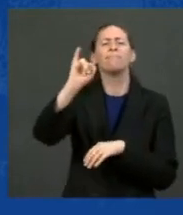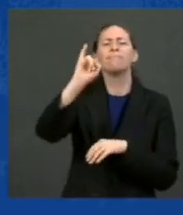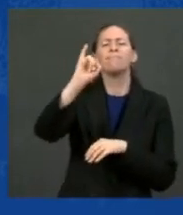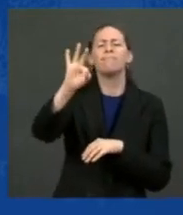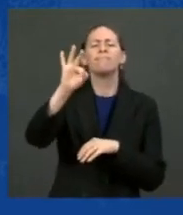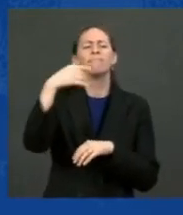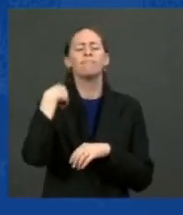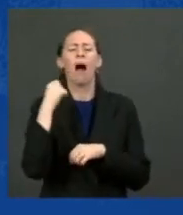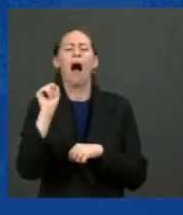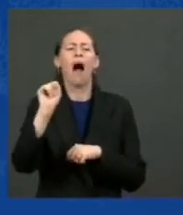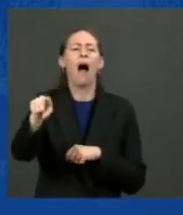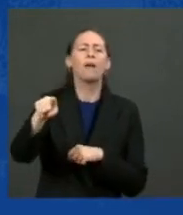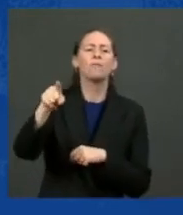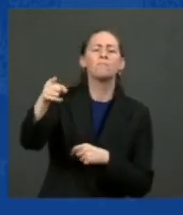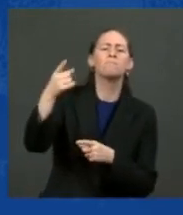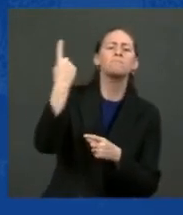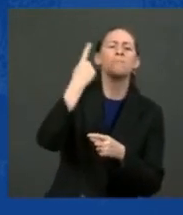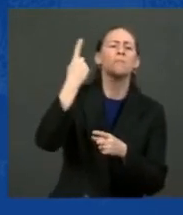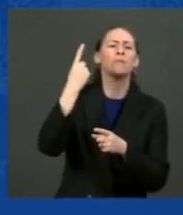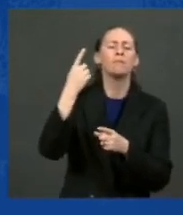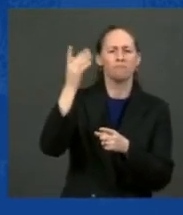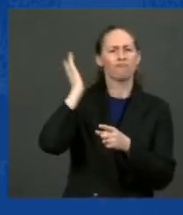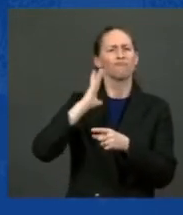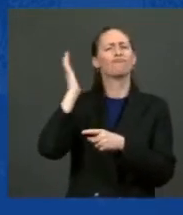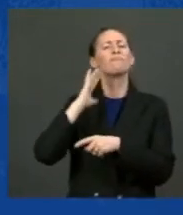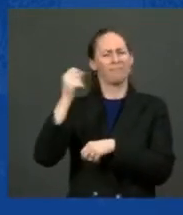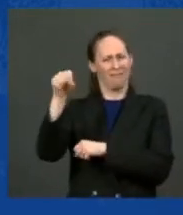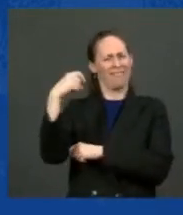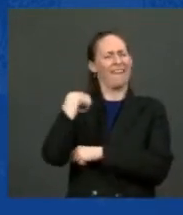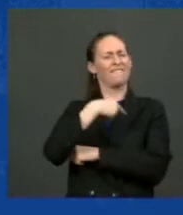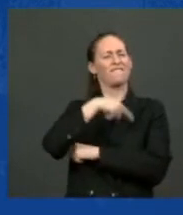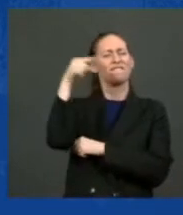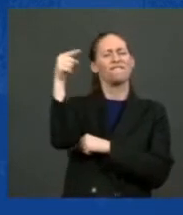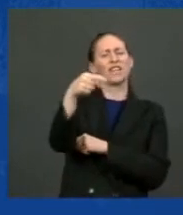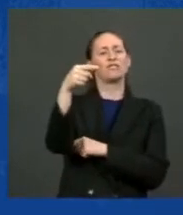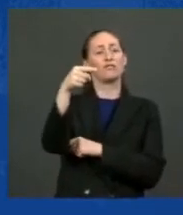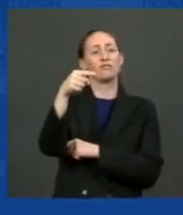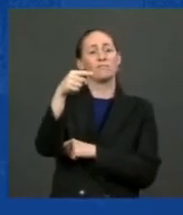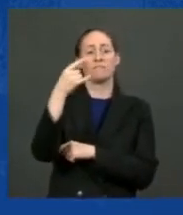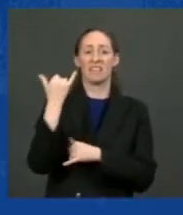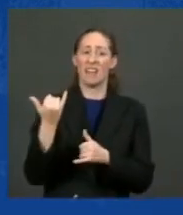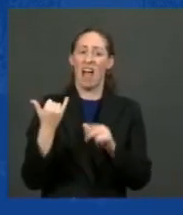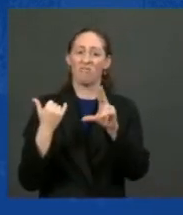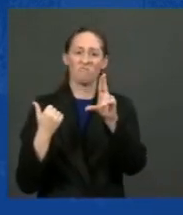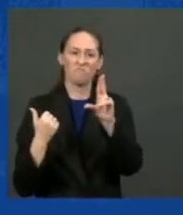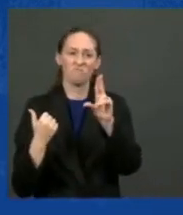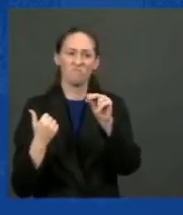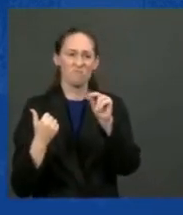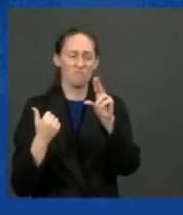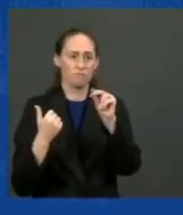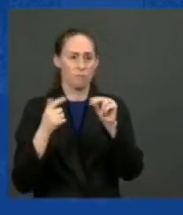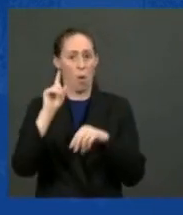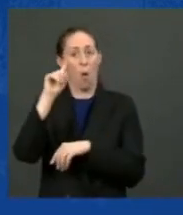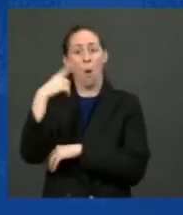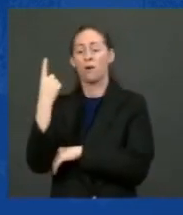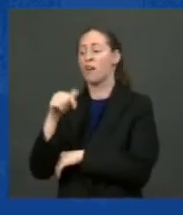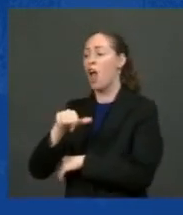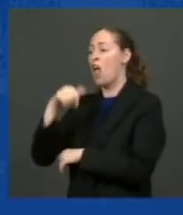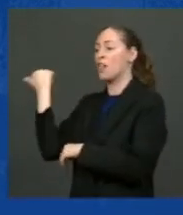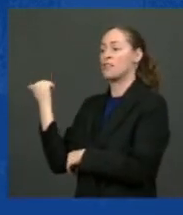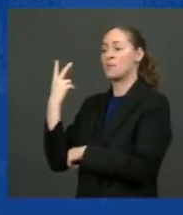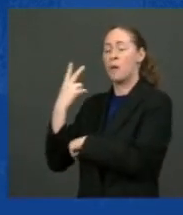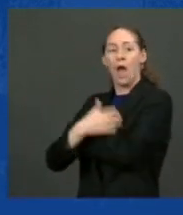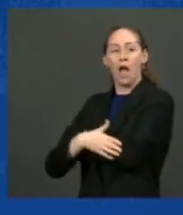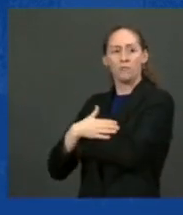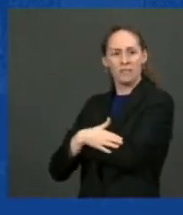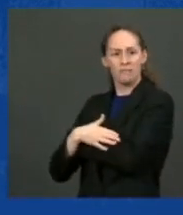one. We are not. There's only two industrial nations that are lower than us. With all due respect, that's a